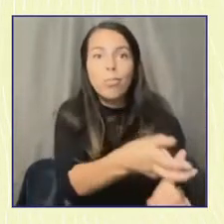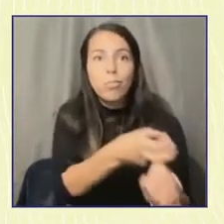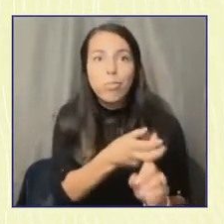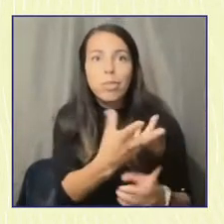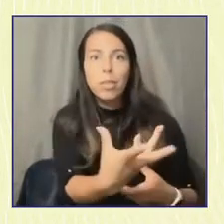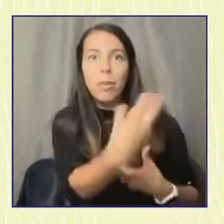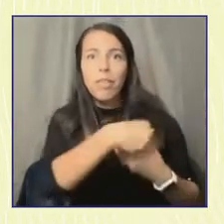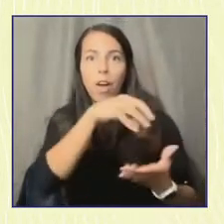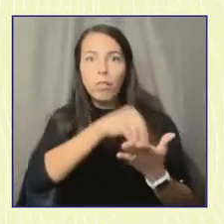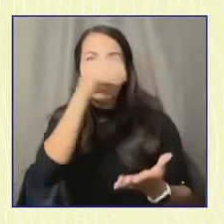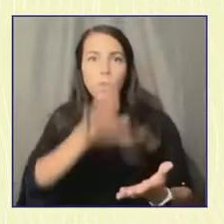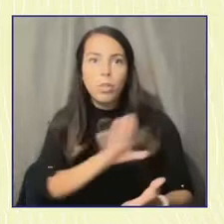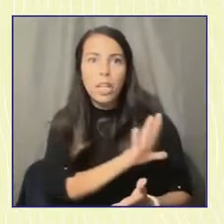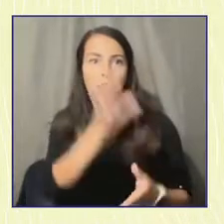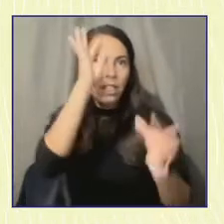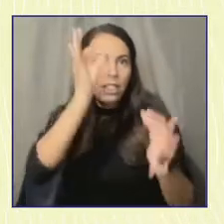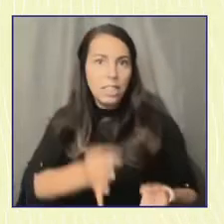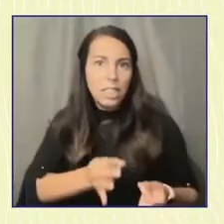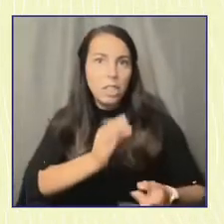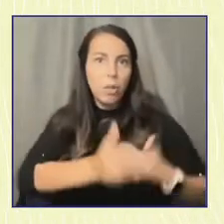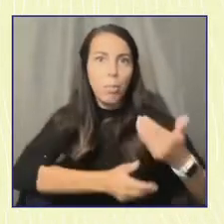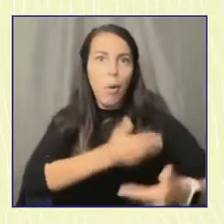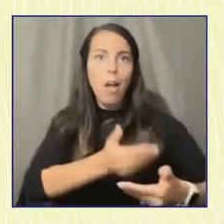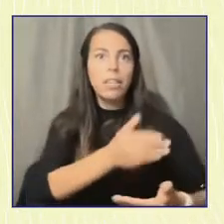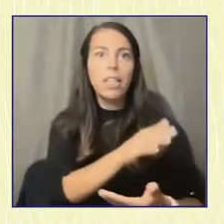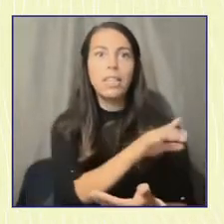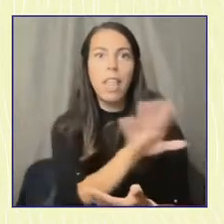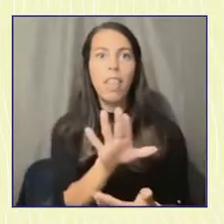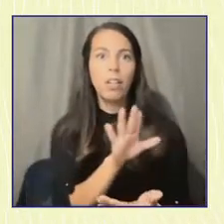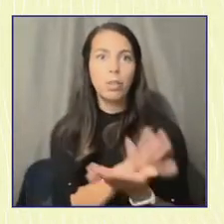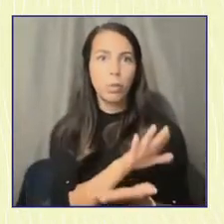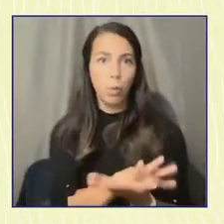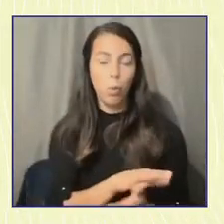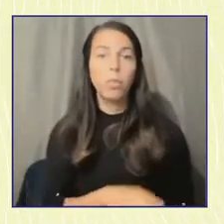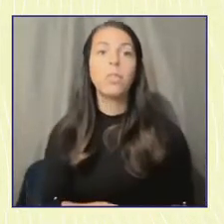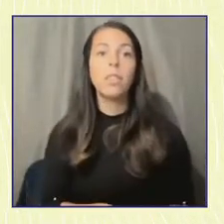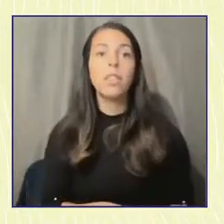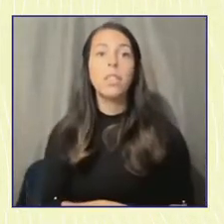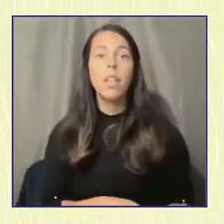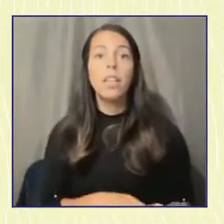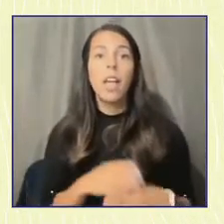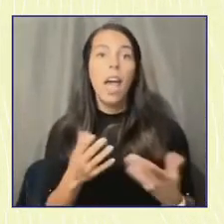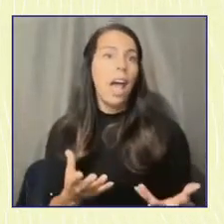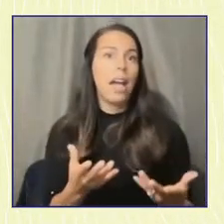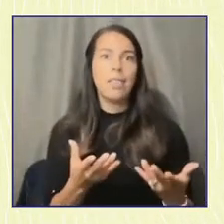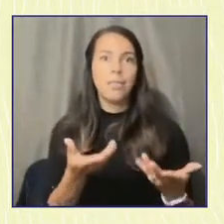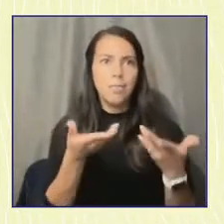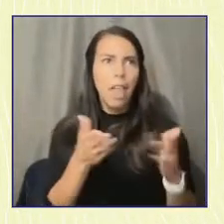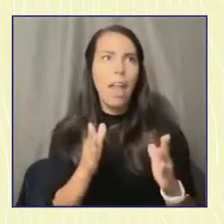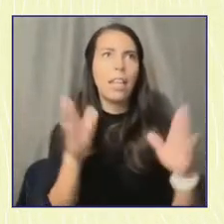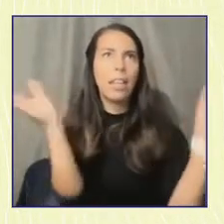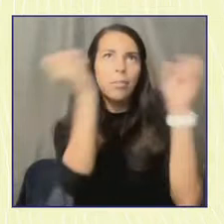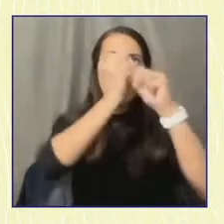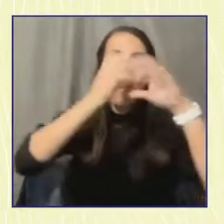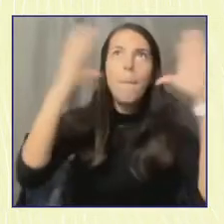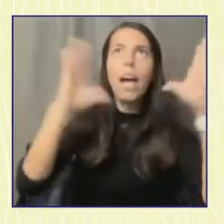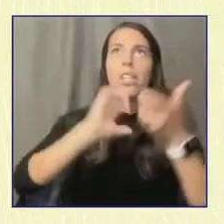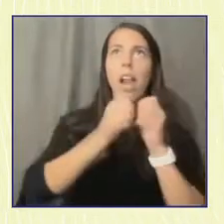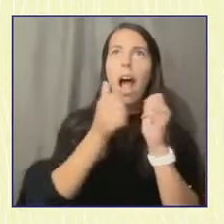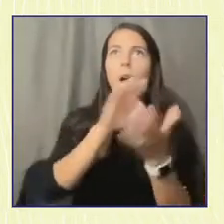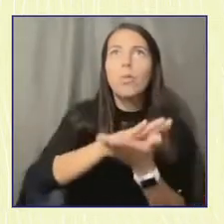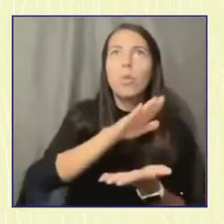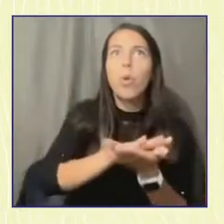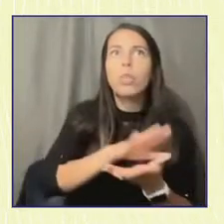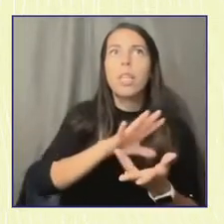And then kind of parlayed that into, you know, thinking more about education, reimagination, and how we can make our schools more empathetic and